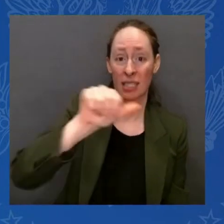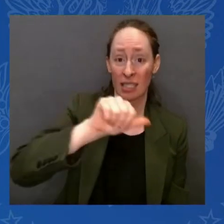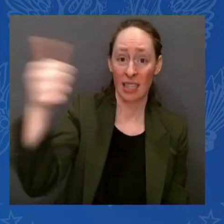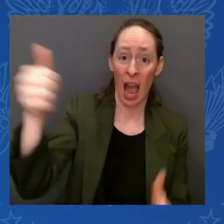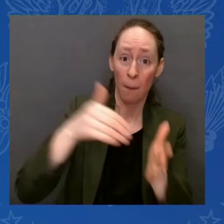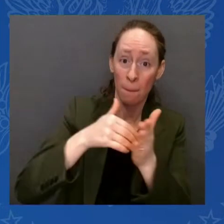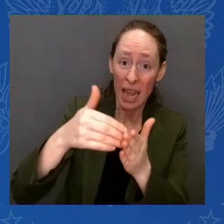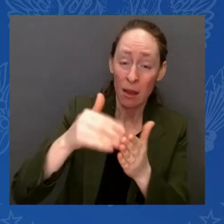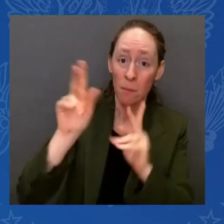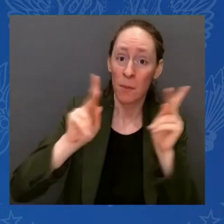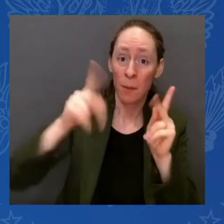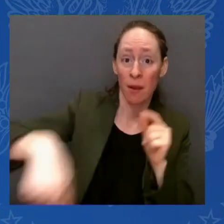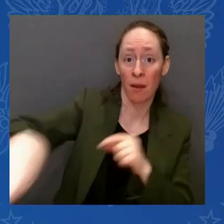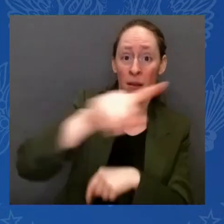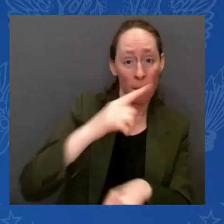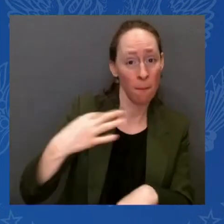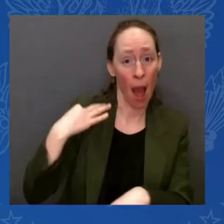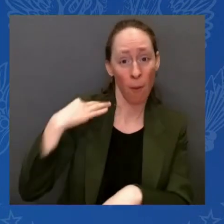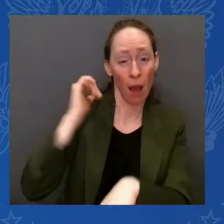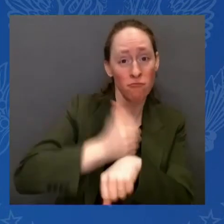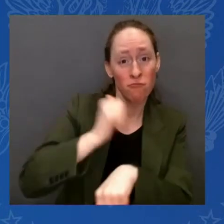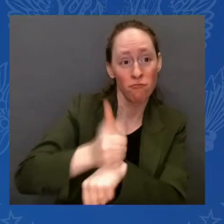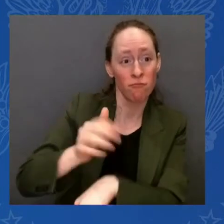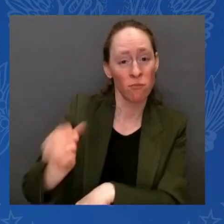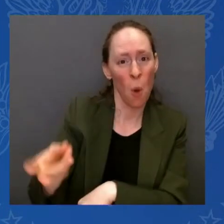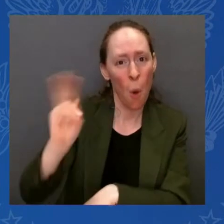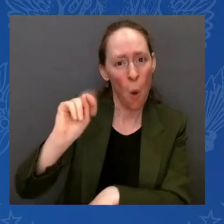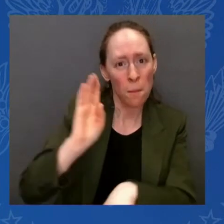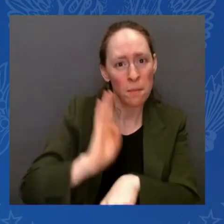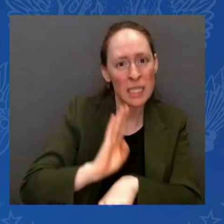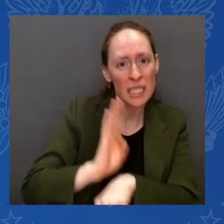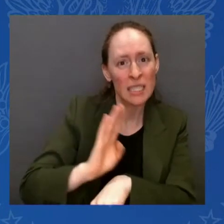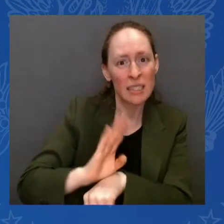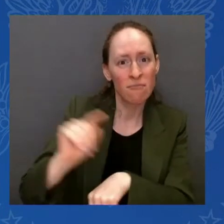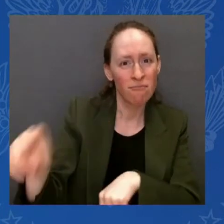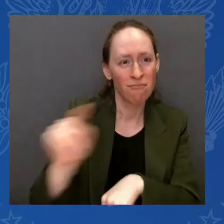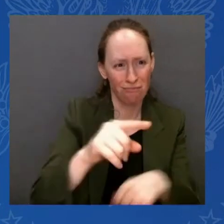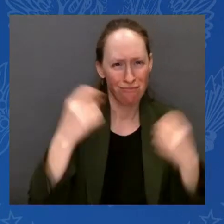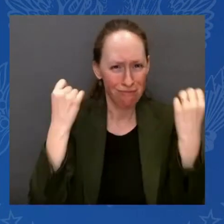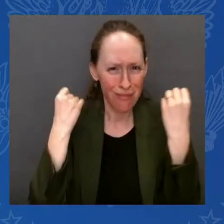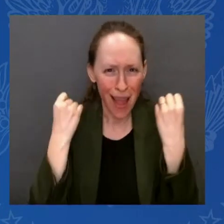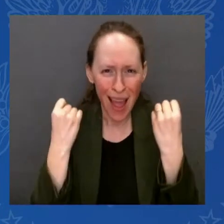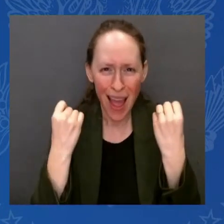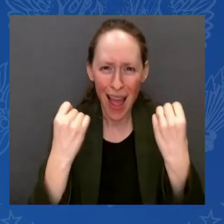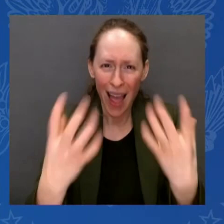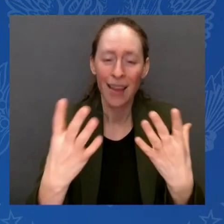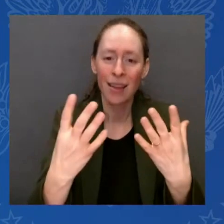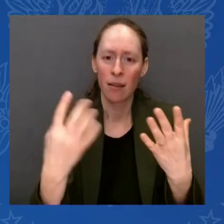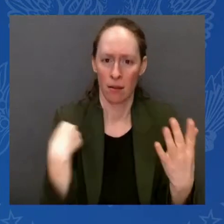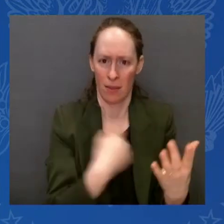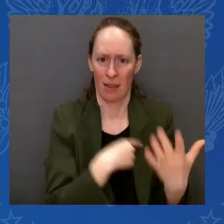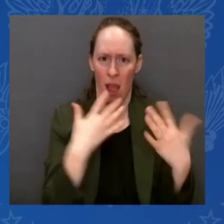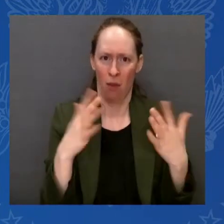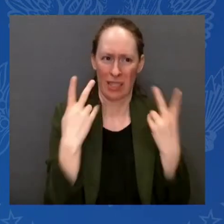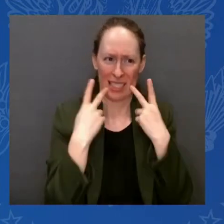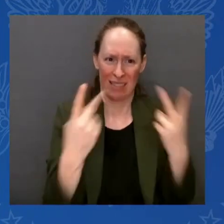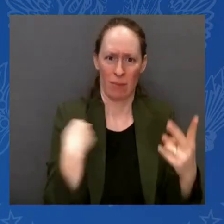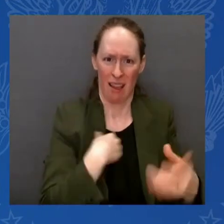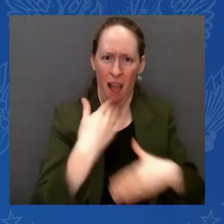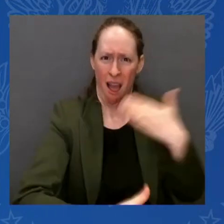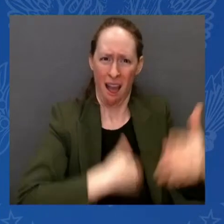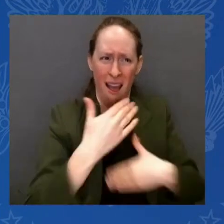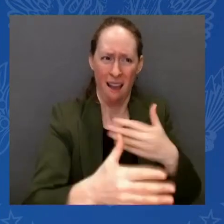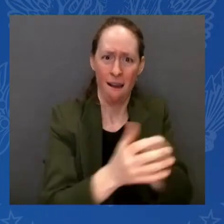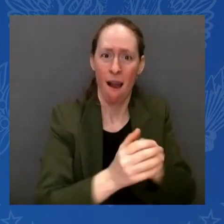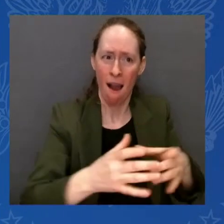businesses. Now we need to keep the program, this progress, going. That's what swift action that my administration over the past few years is all